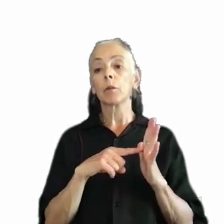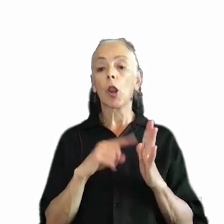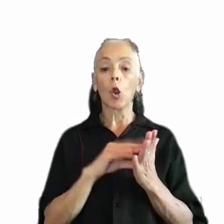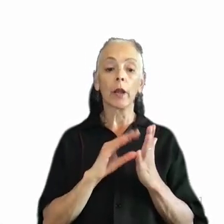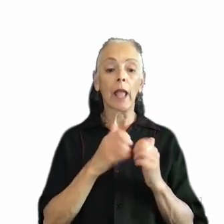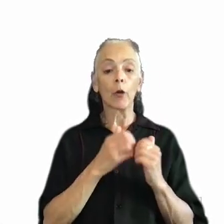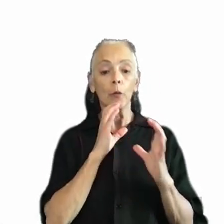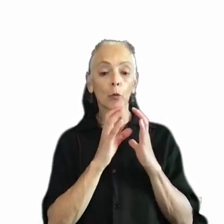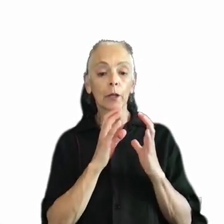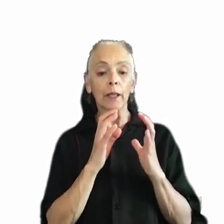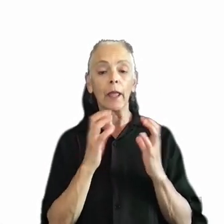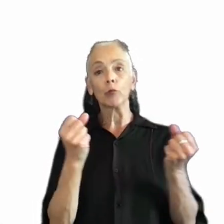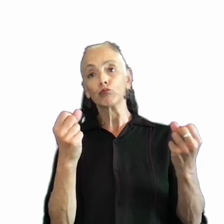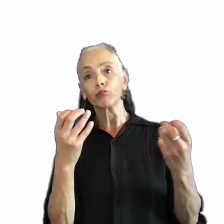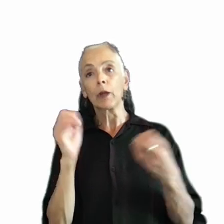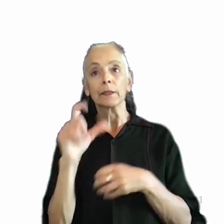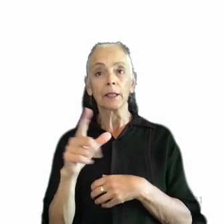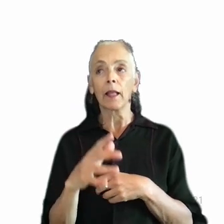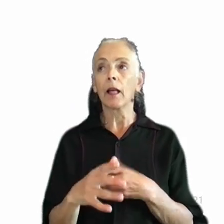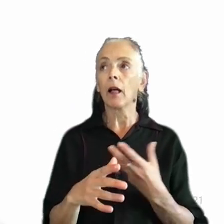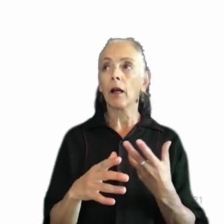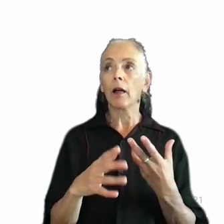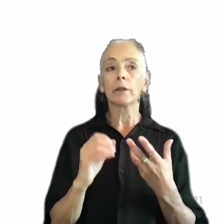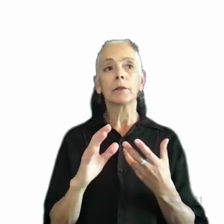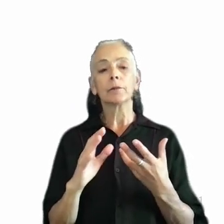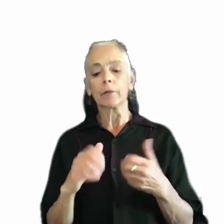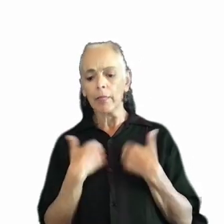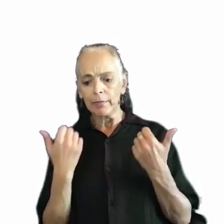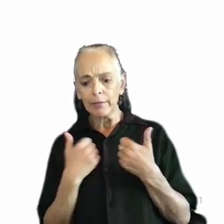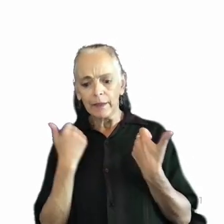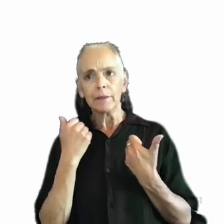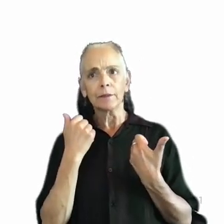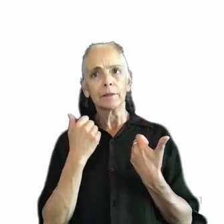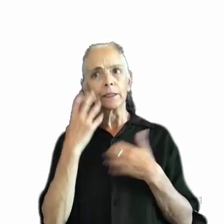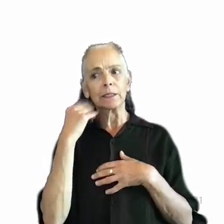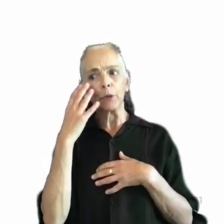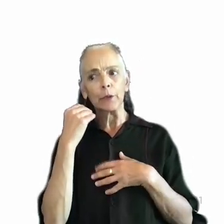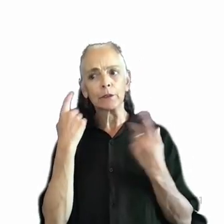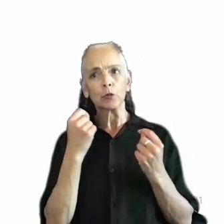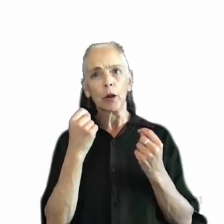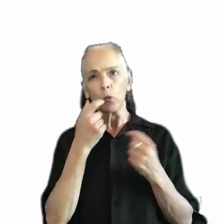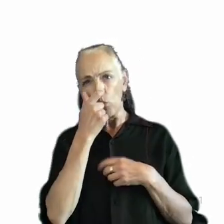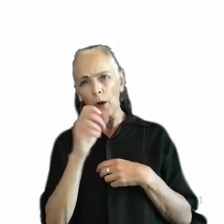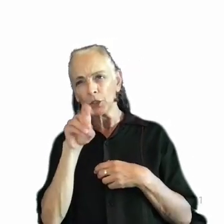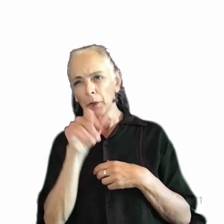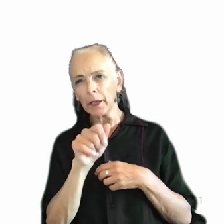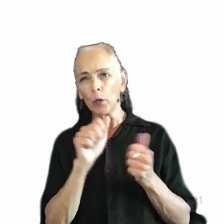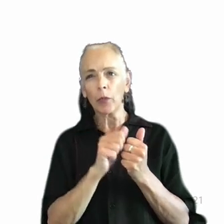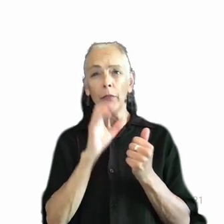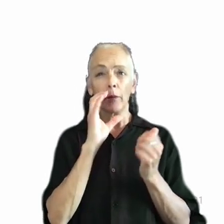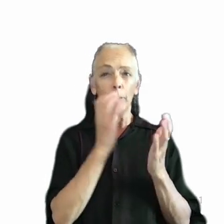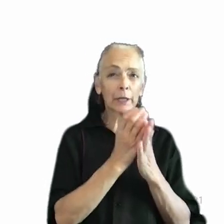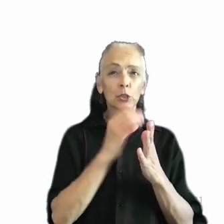communicate in ASL and what the lived experience is of trying to watch media with picture-in-picture ASL